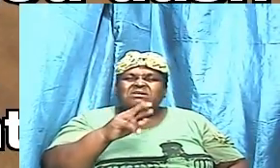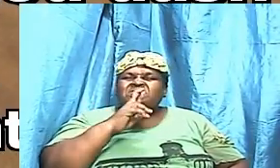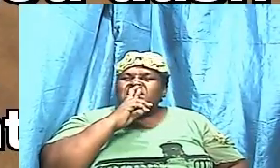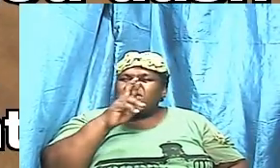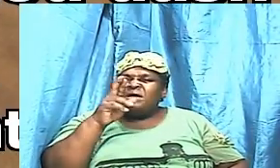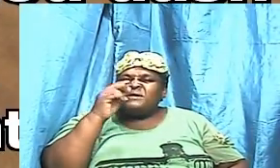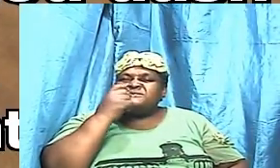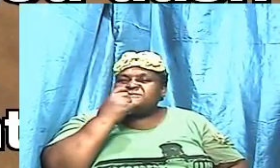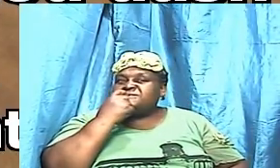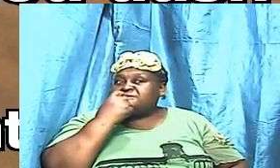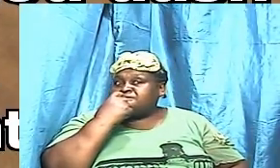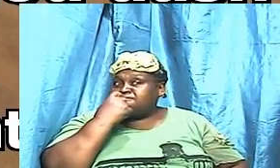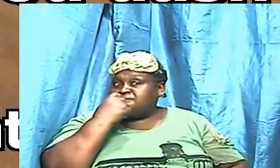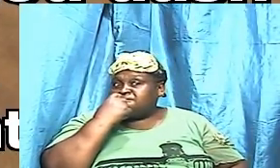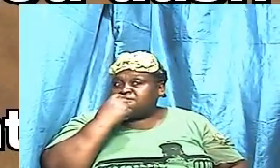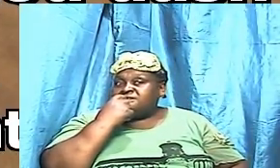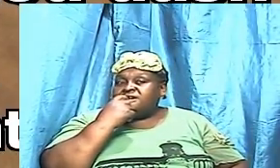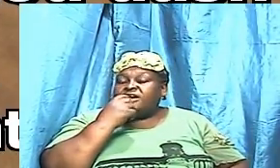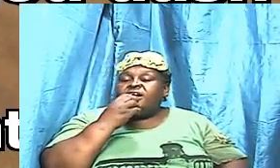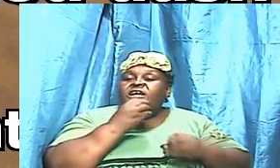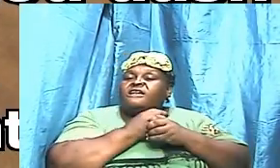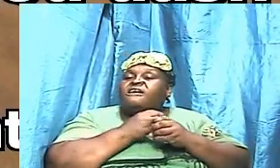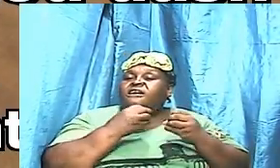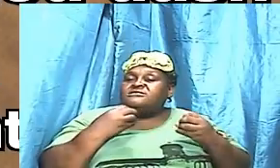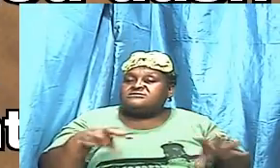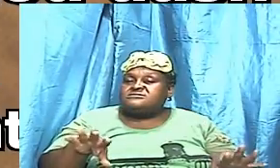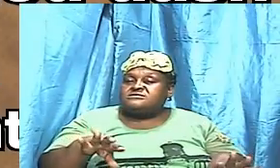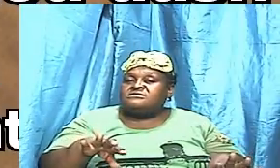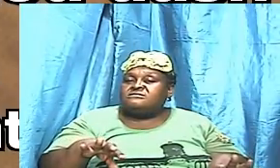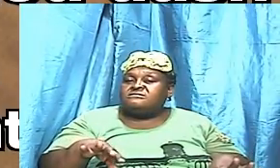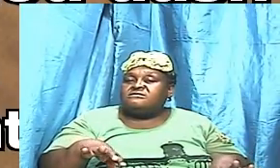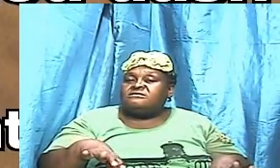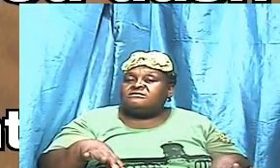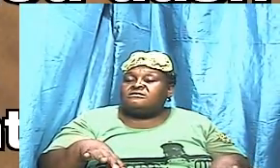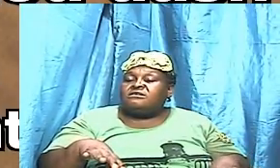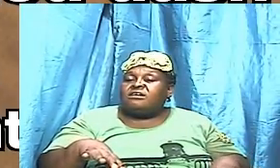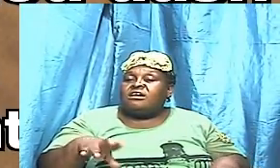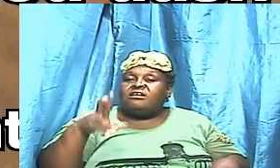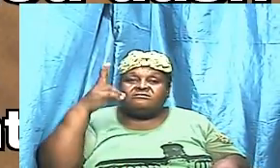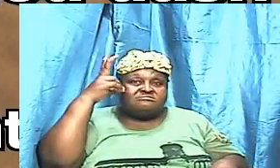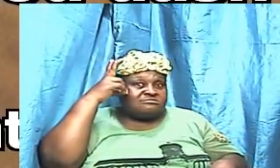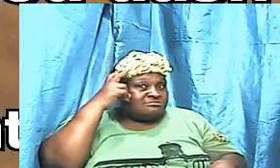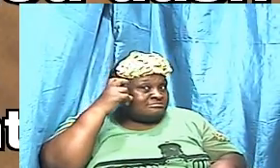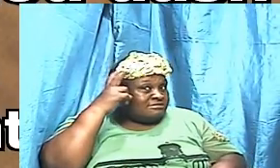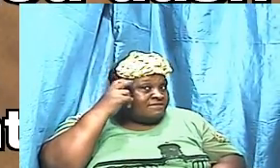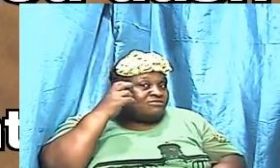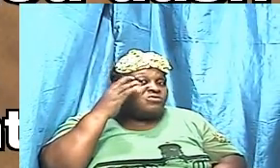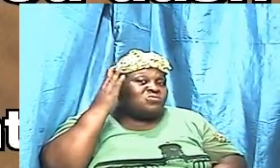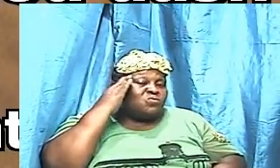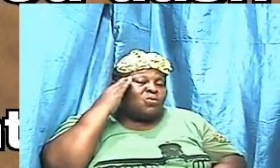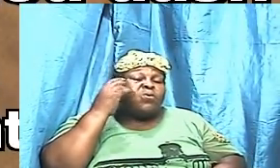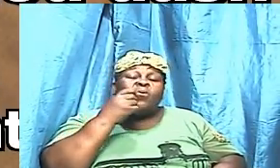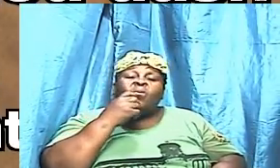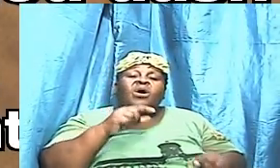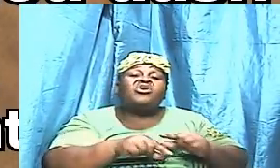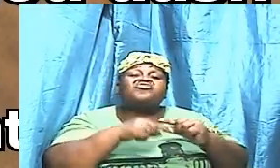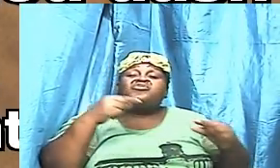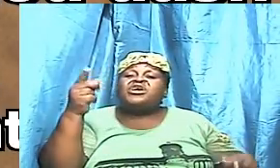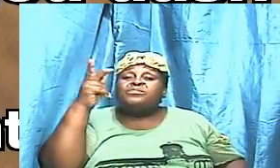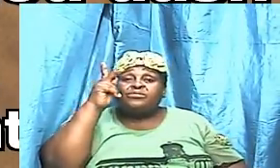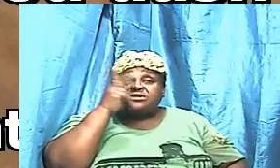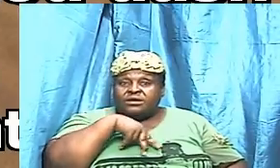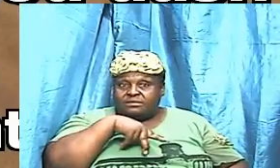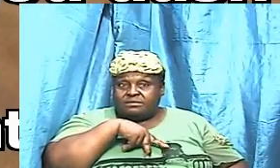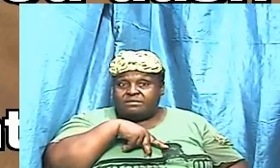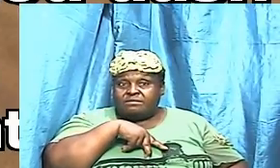he knows those that are genuine he knows those that are great pretenders and he has